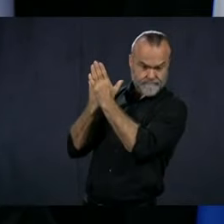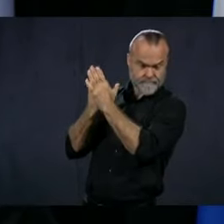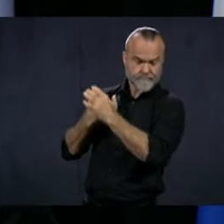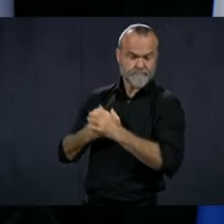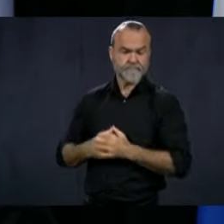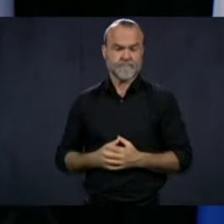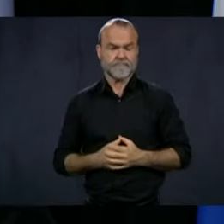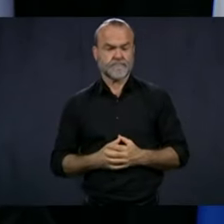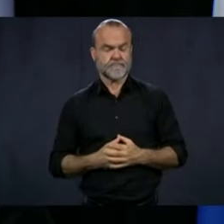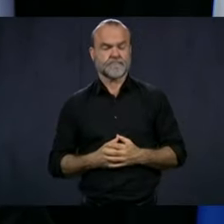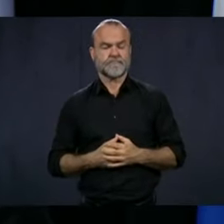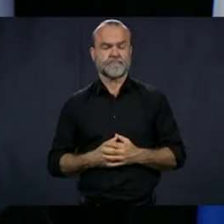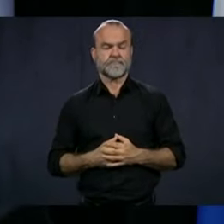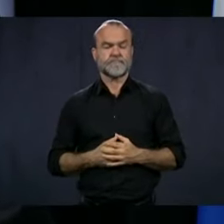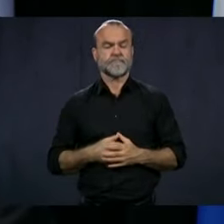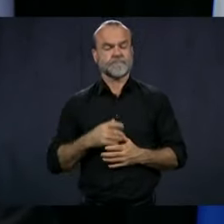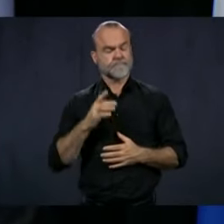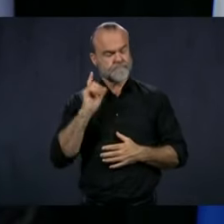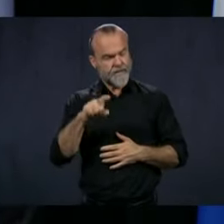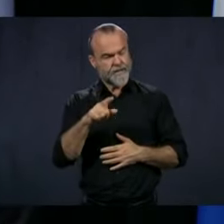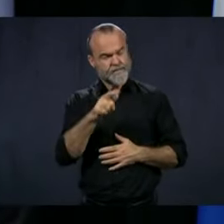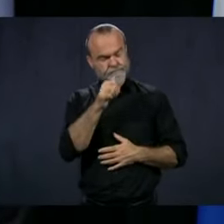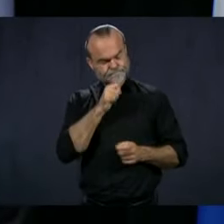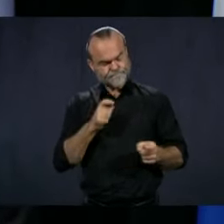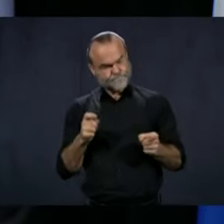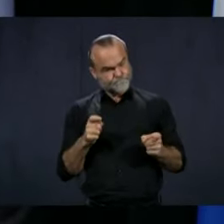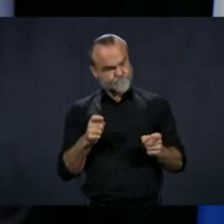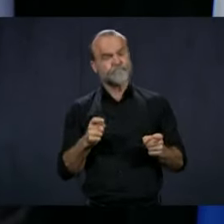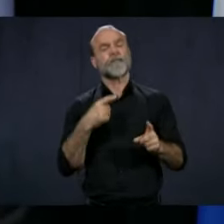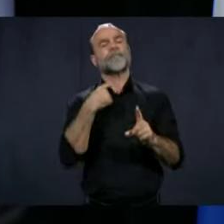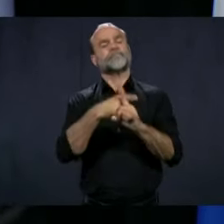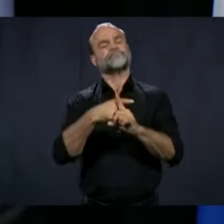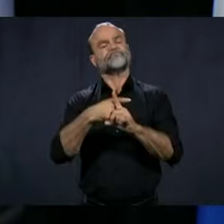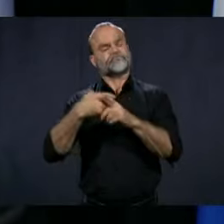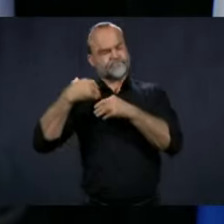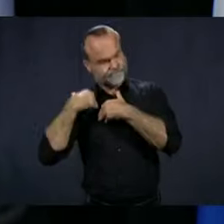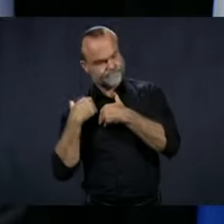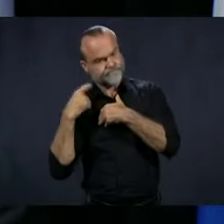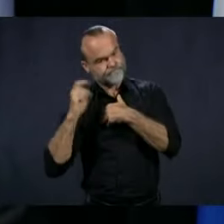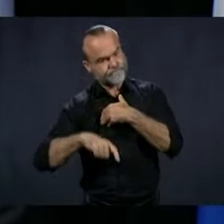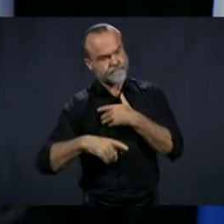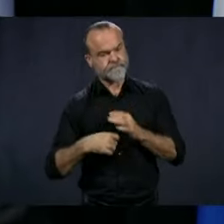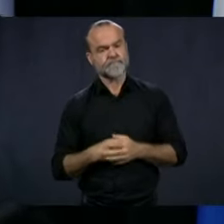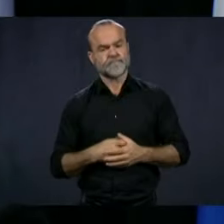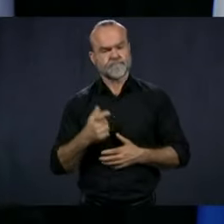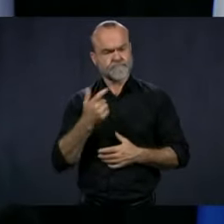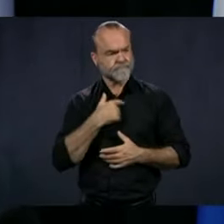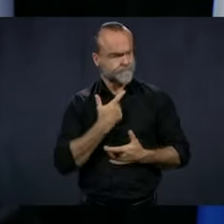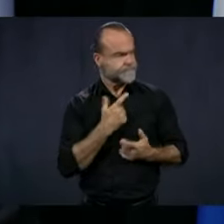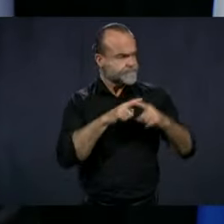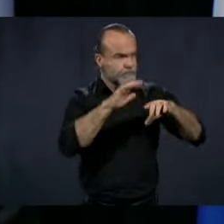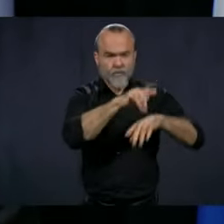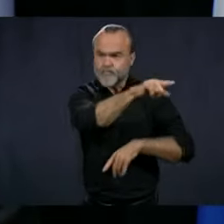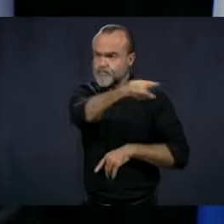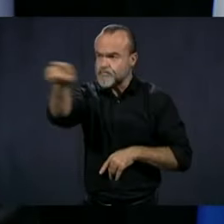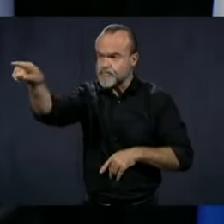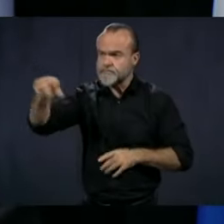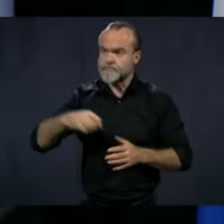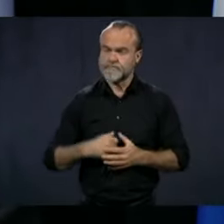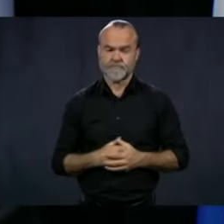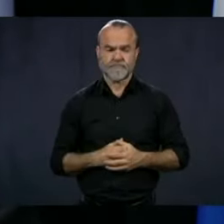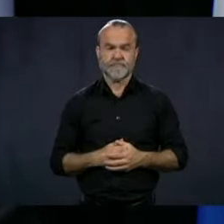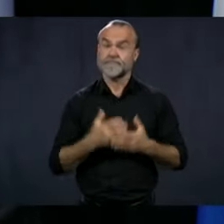We must all remain disciplined and responsible. So I'm counting on you all.